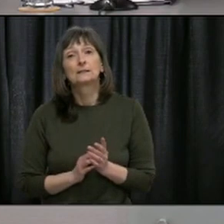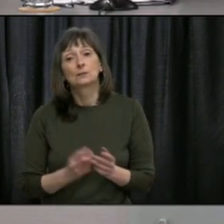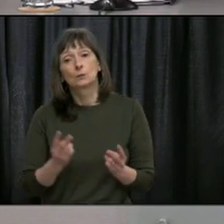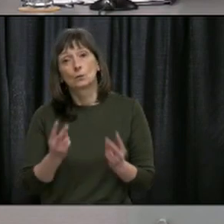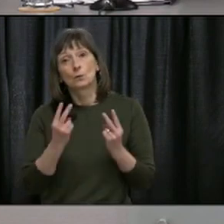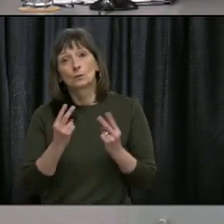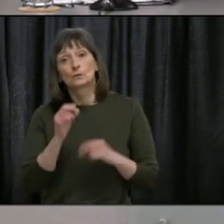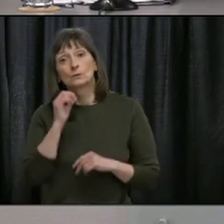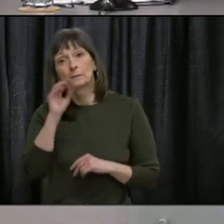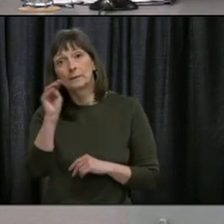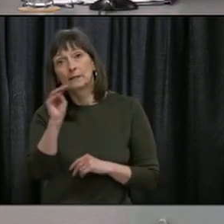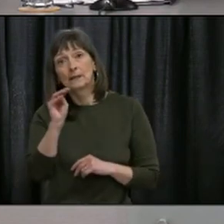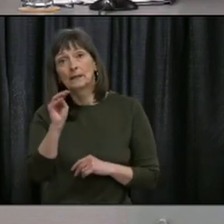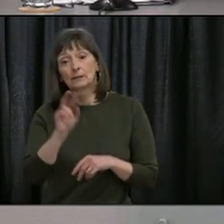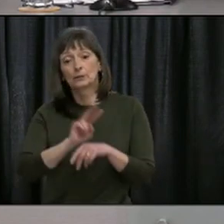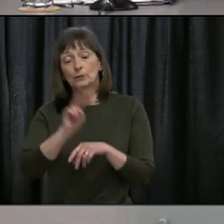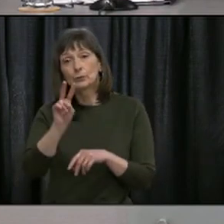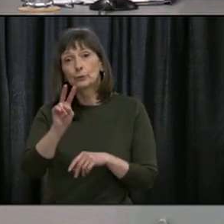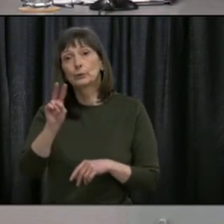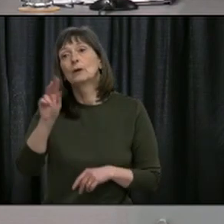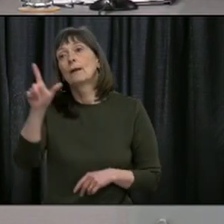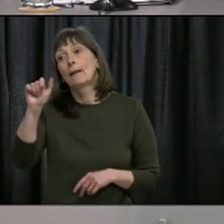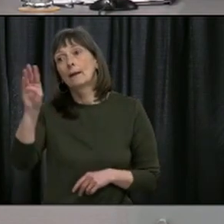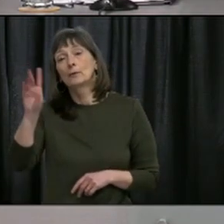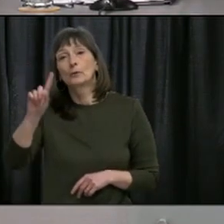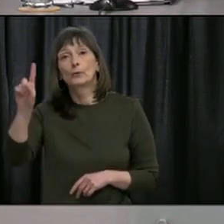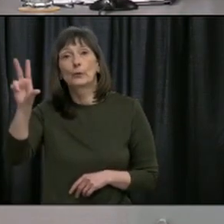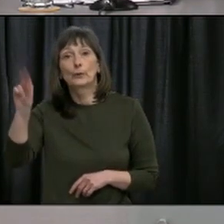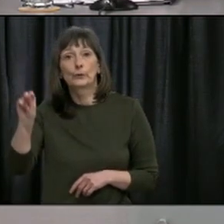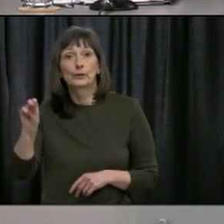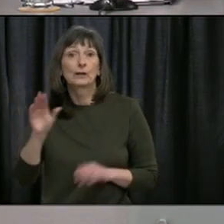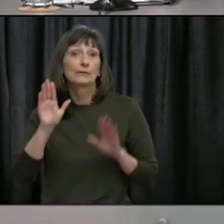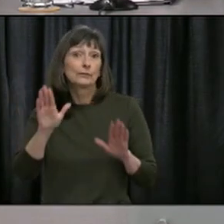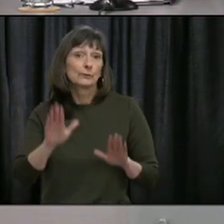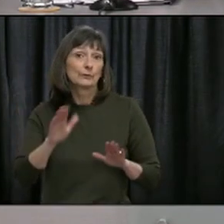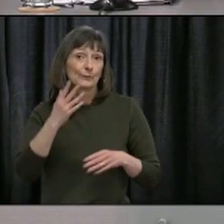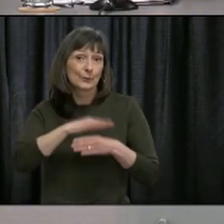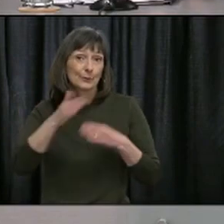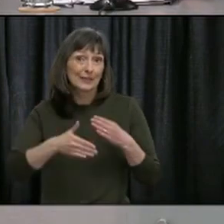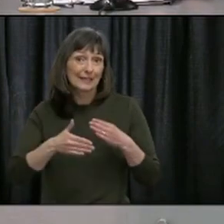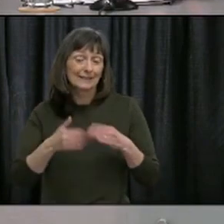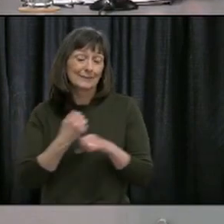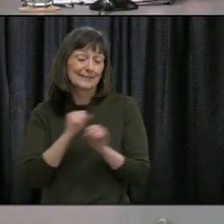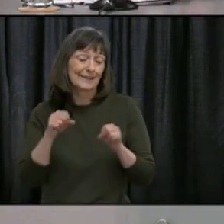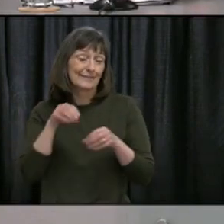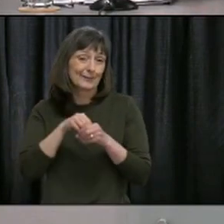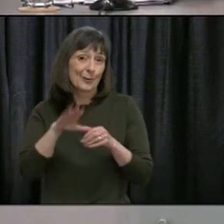2 p.m., 1.30 in most of Labrador. So have a great weekend, everyone, and stay safe in your bubbles.